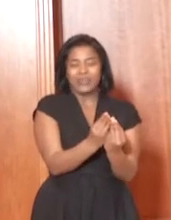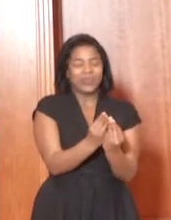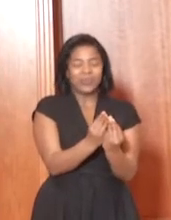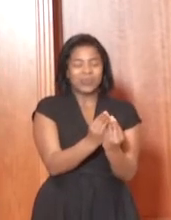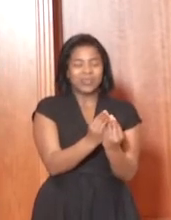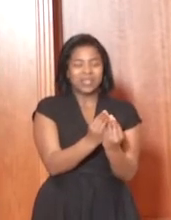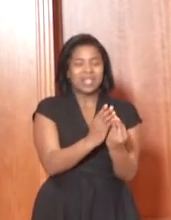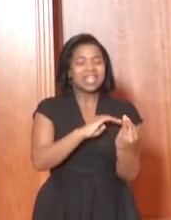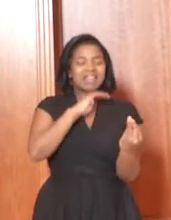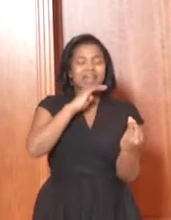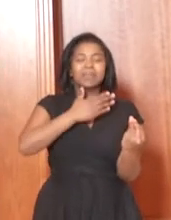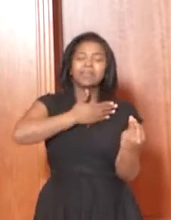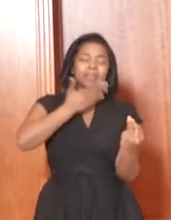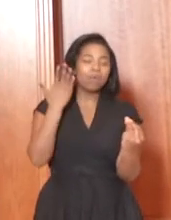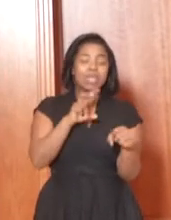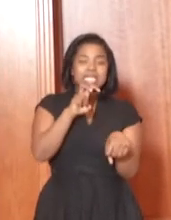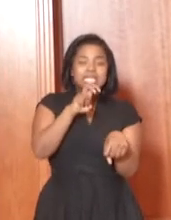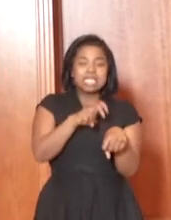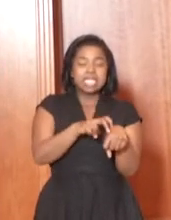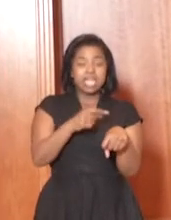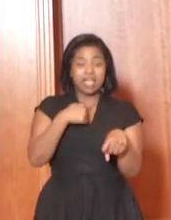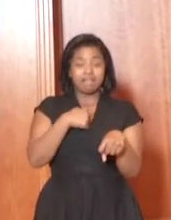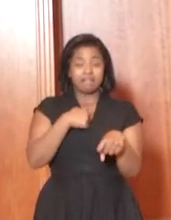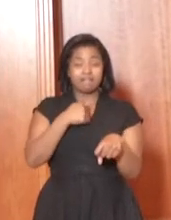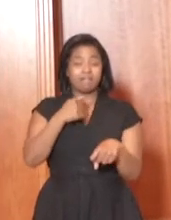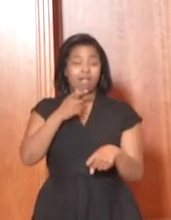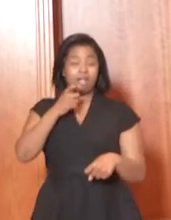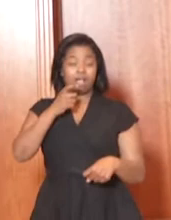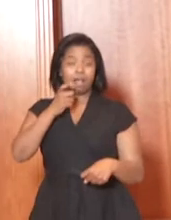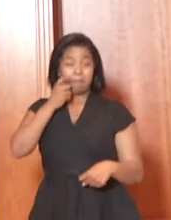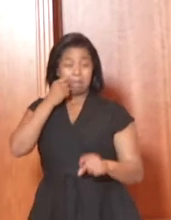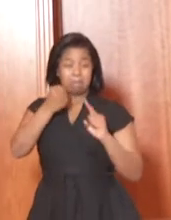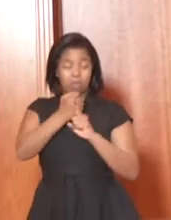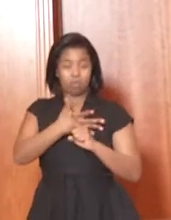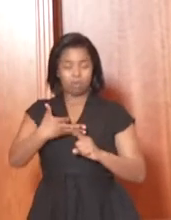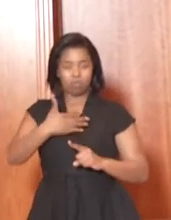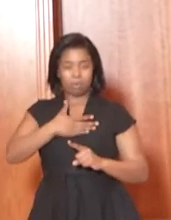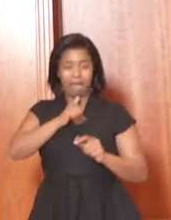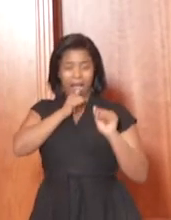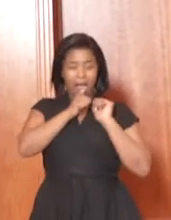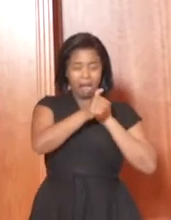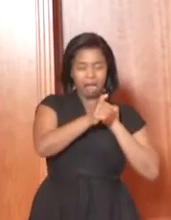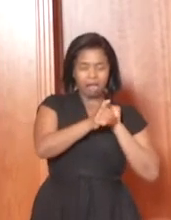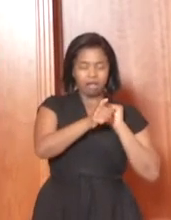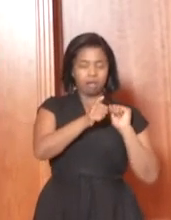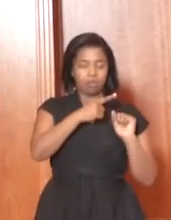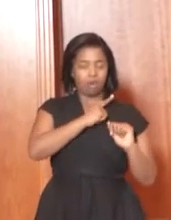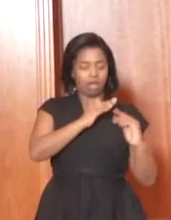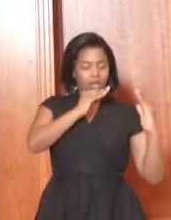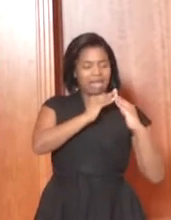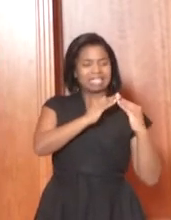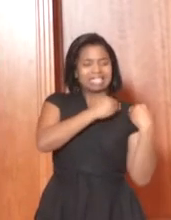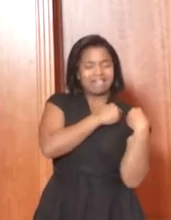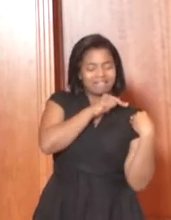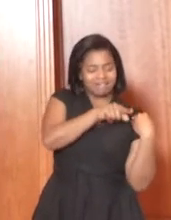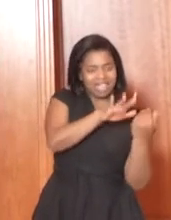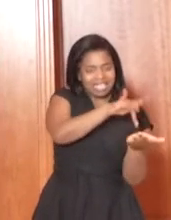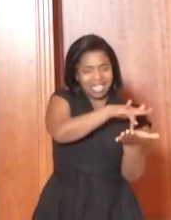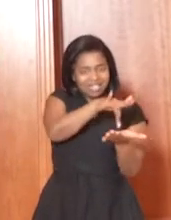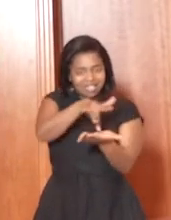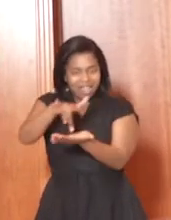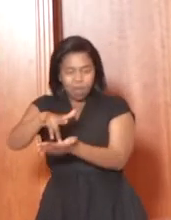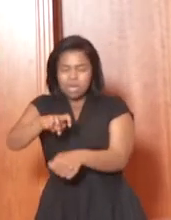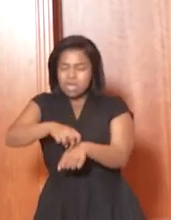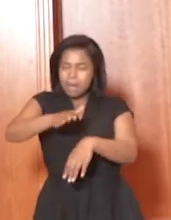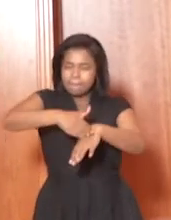have a shelter in every municipality across the country. And I've said that part of the